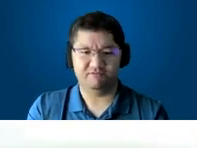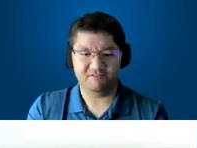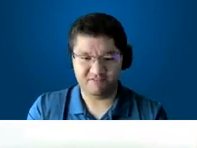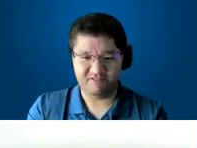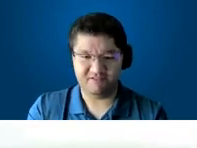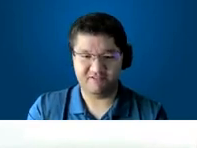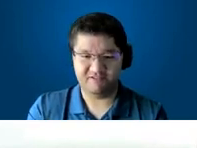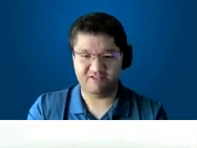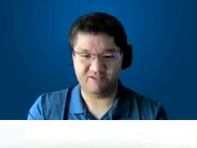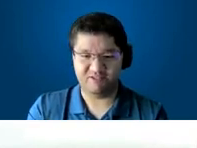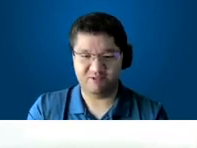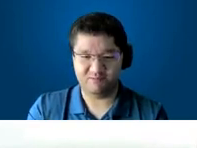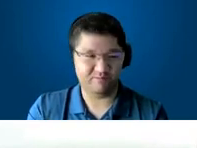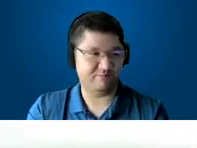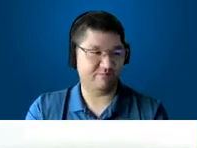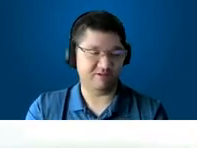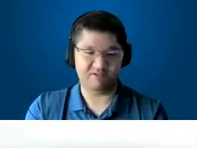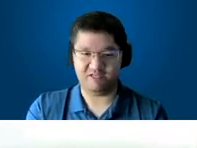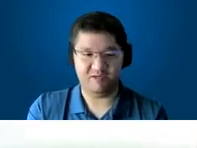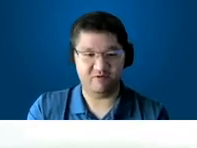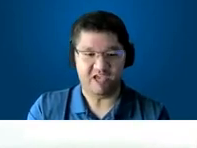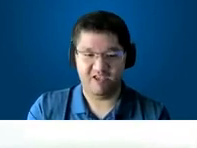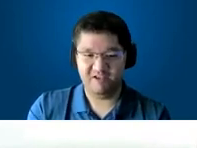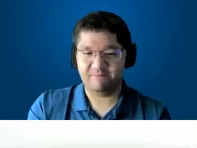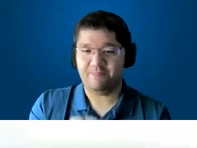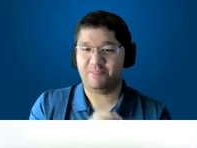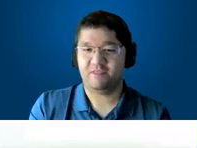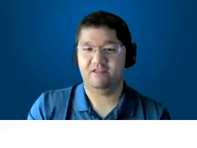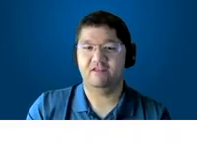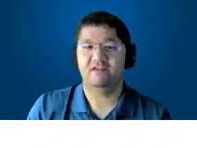sorry the zoom things you need move okay